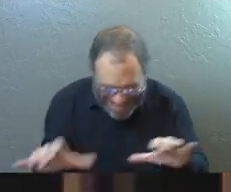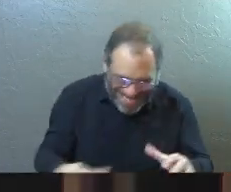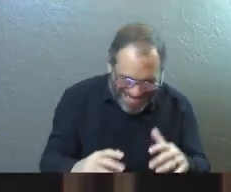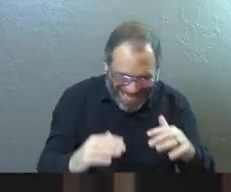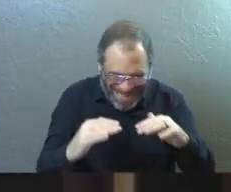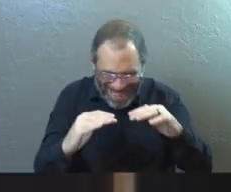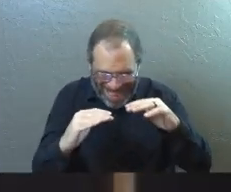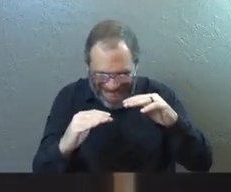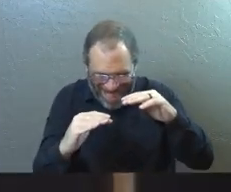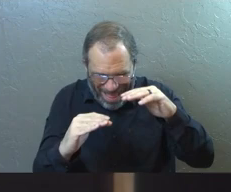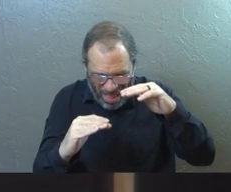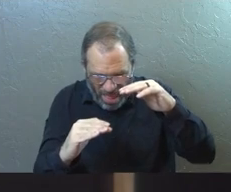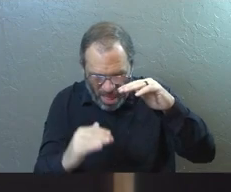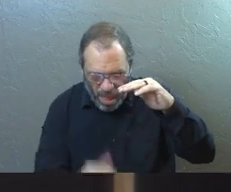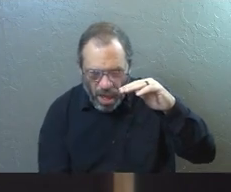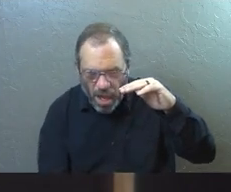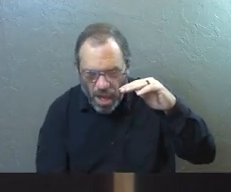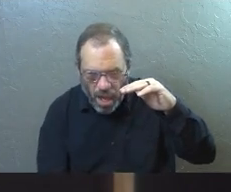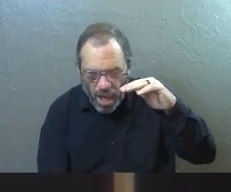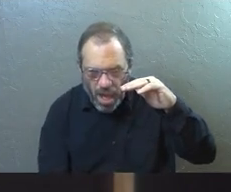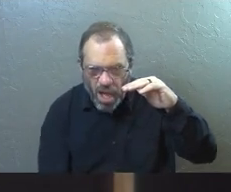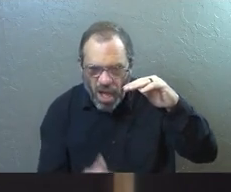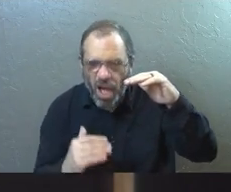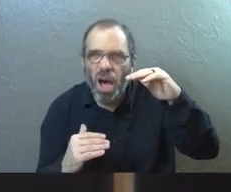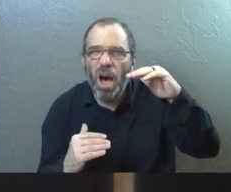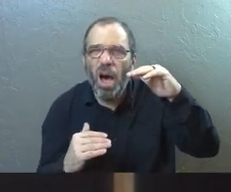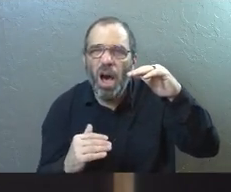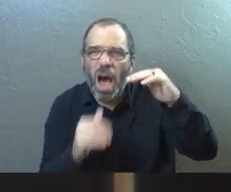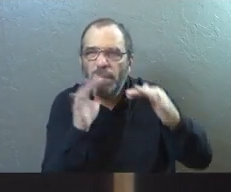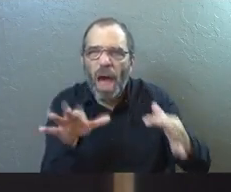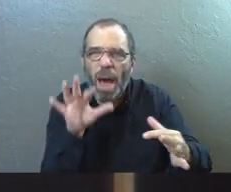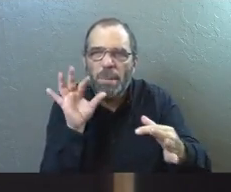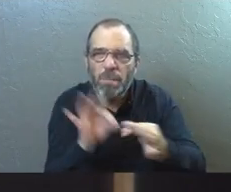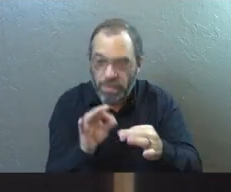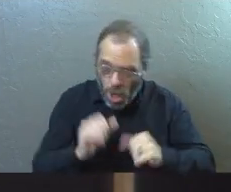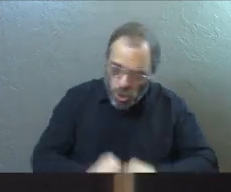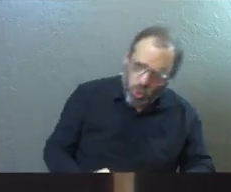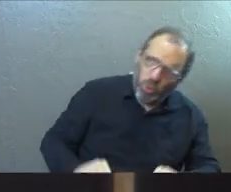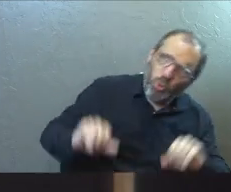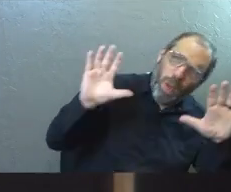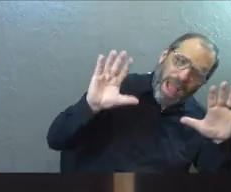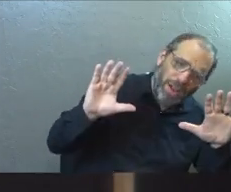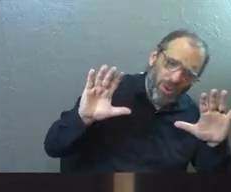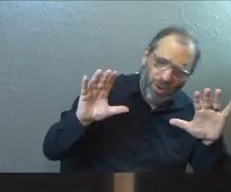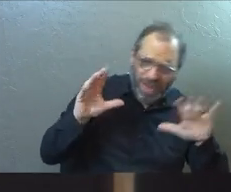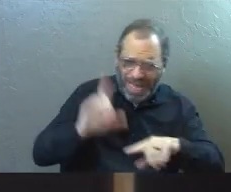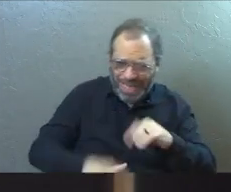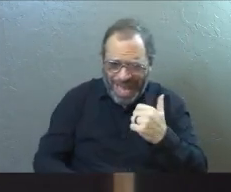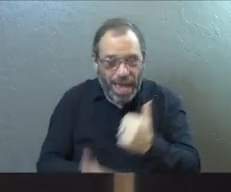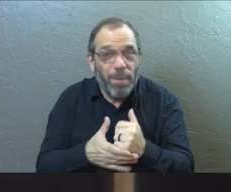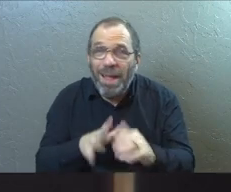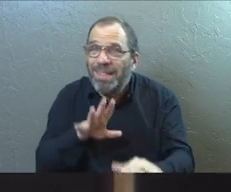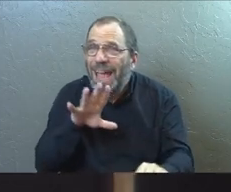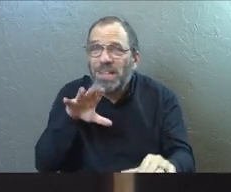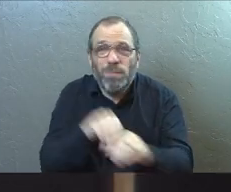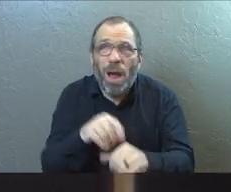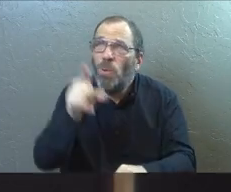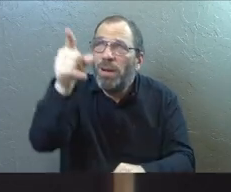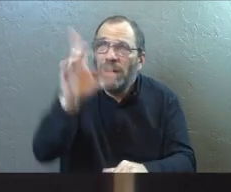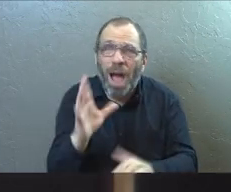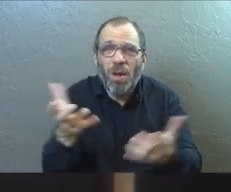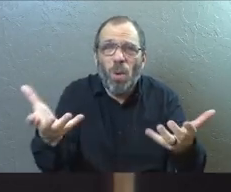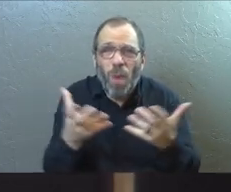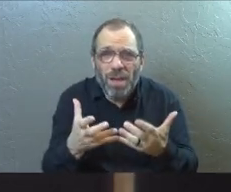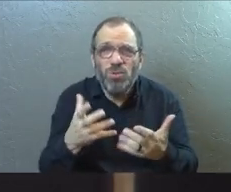measure up. And that place of surrender, of helplessness, that's part of where God wants you to